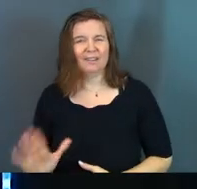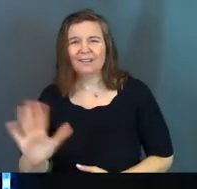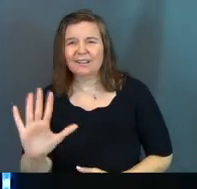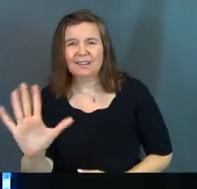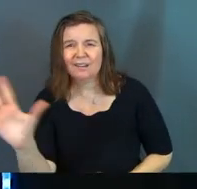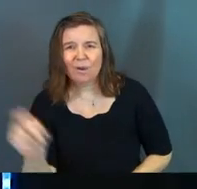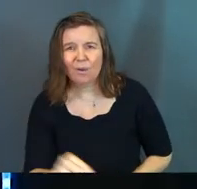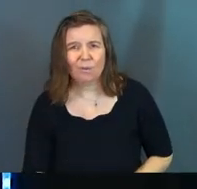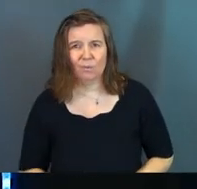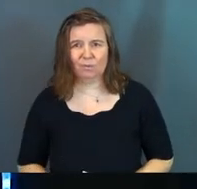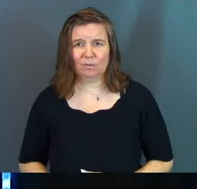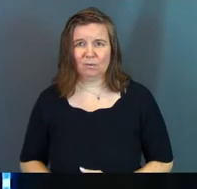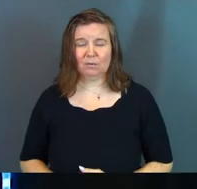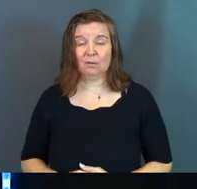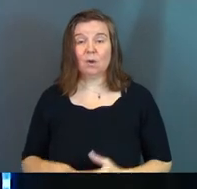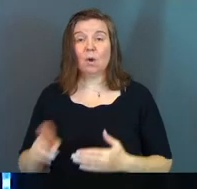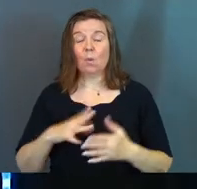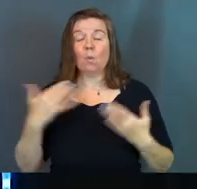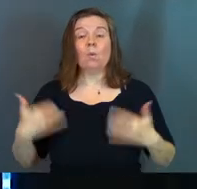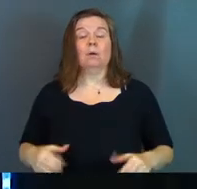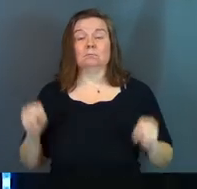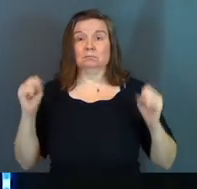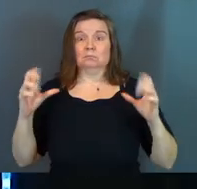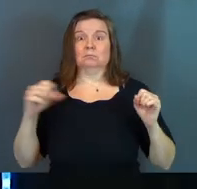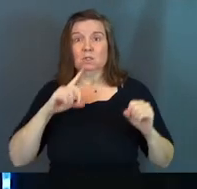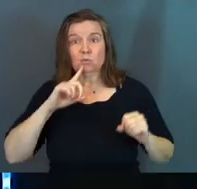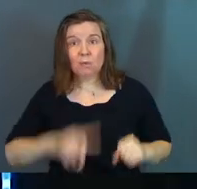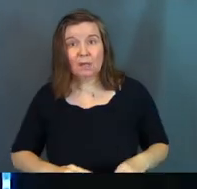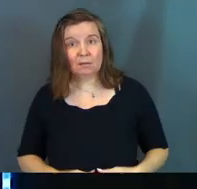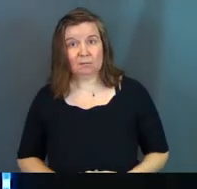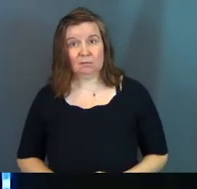No, no, no, no. Holy crap, it's real.